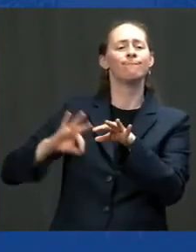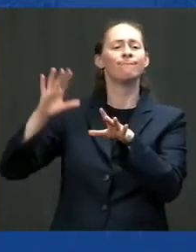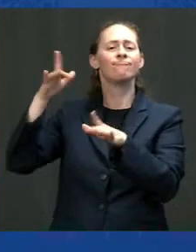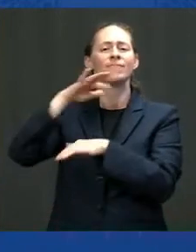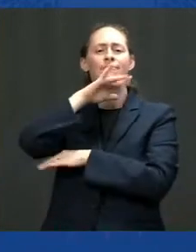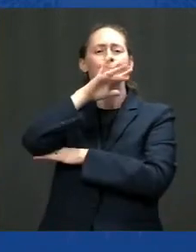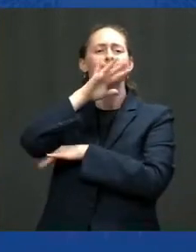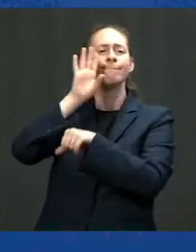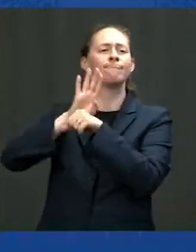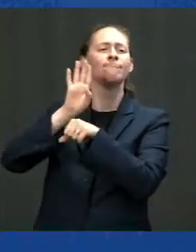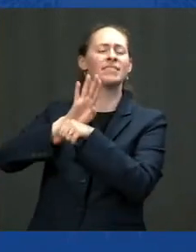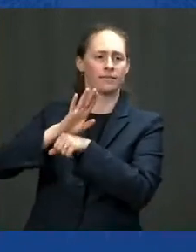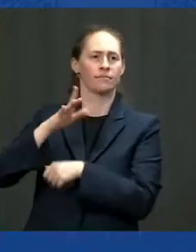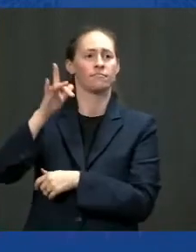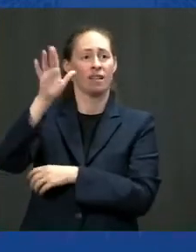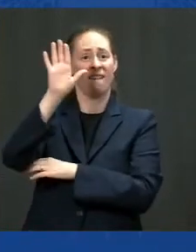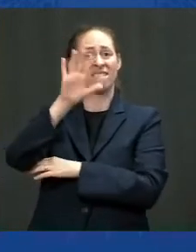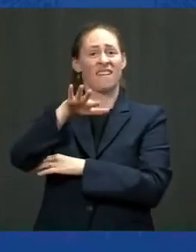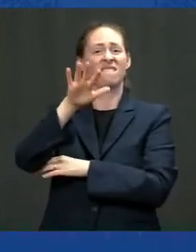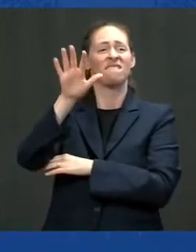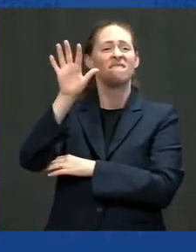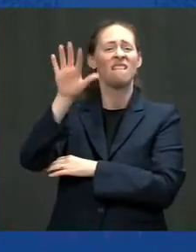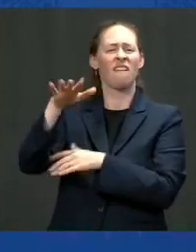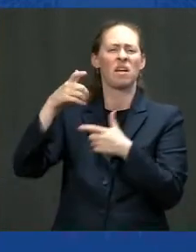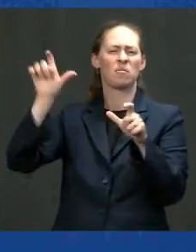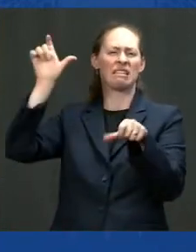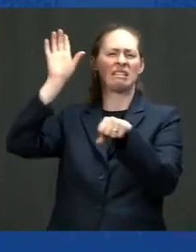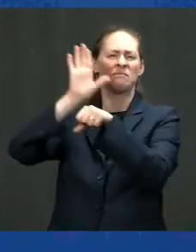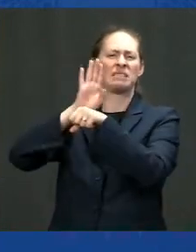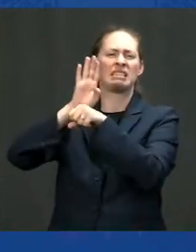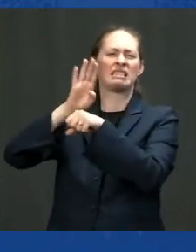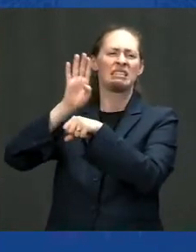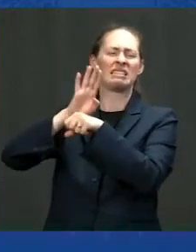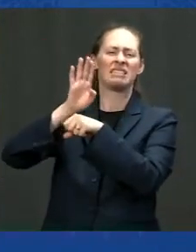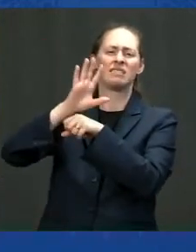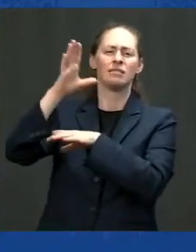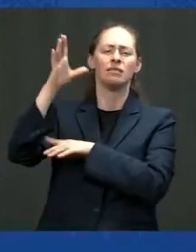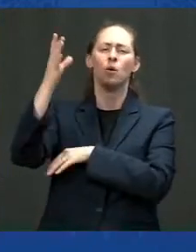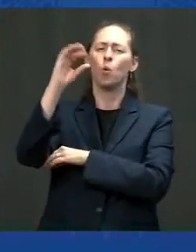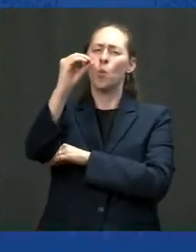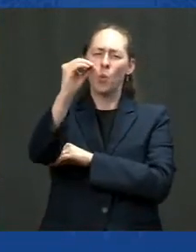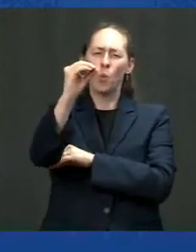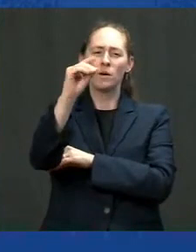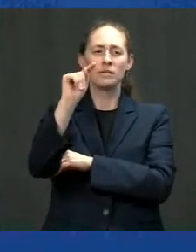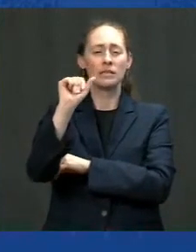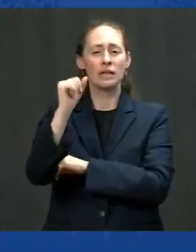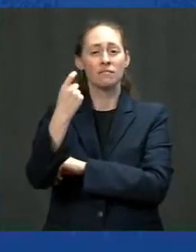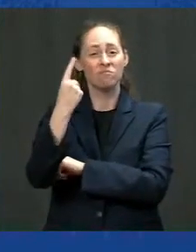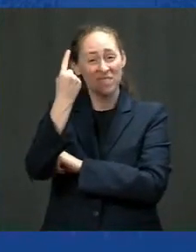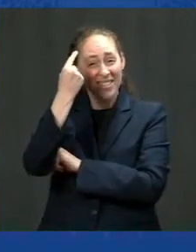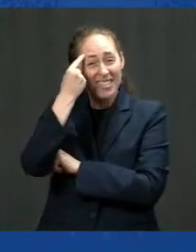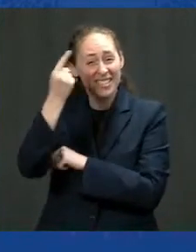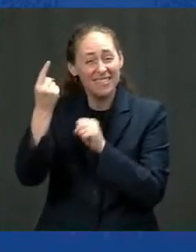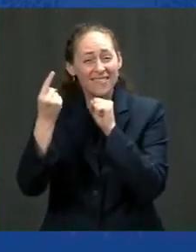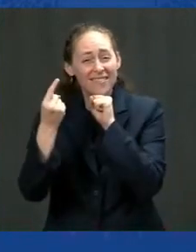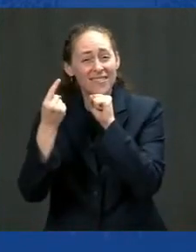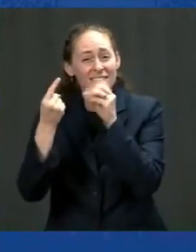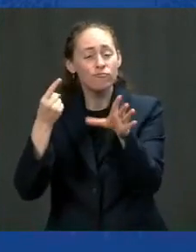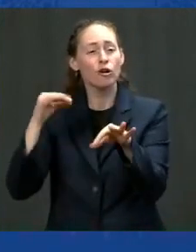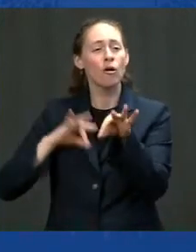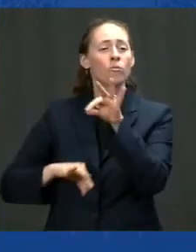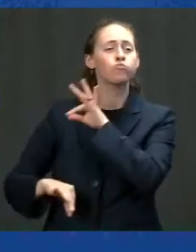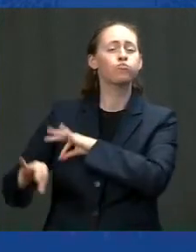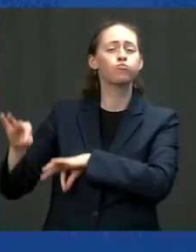for the past three years paid zero in federal taxes making over 40 billion they had no